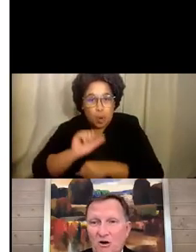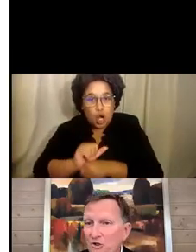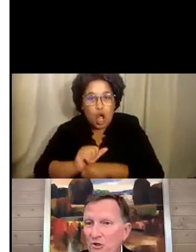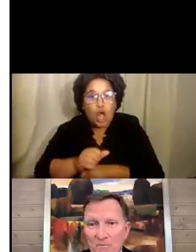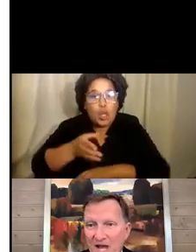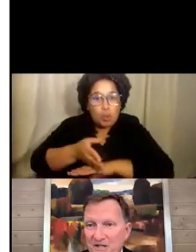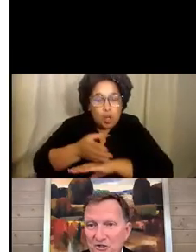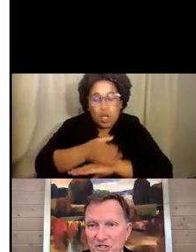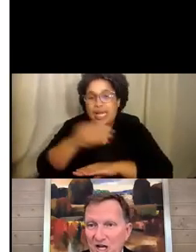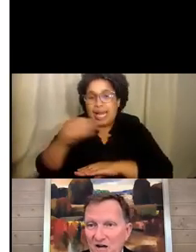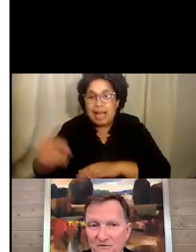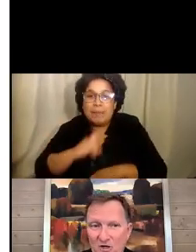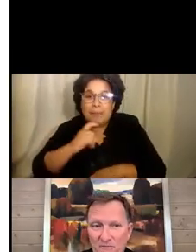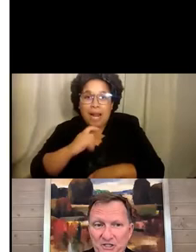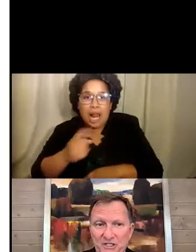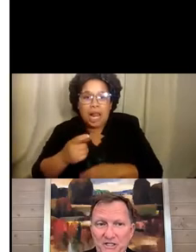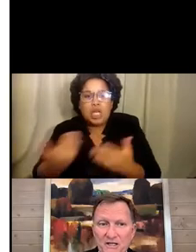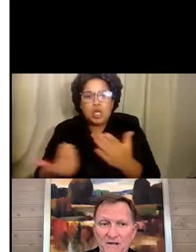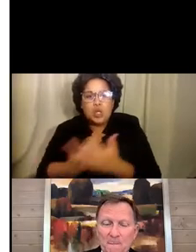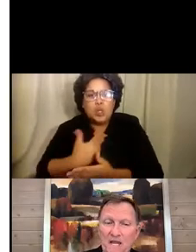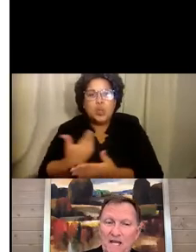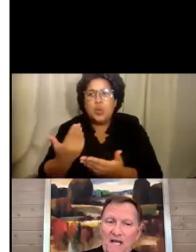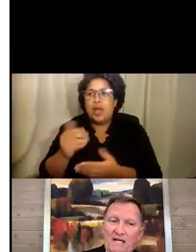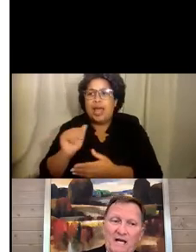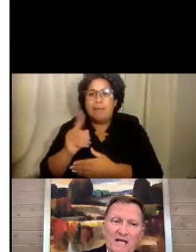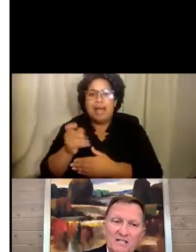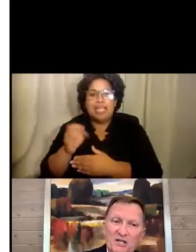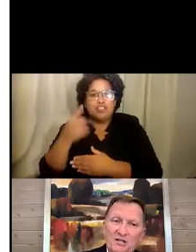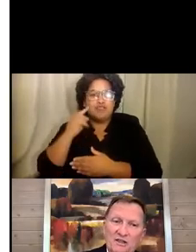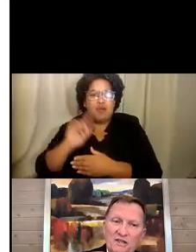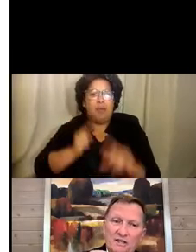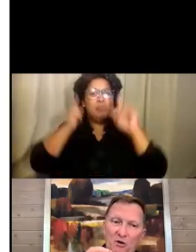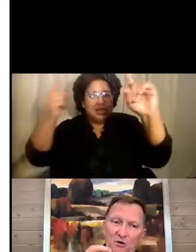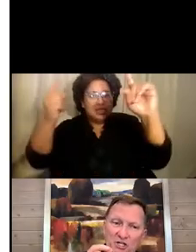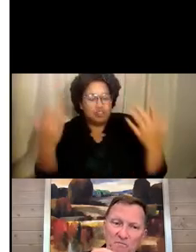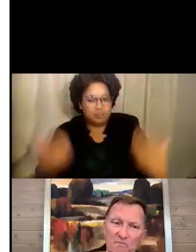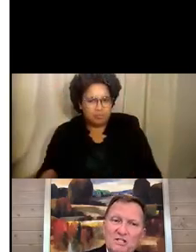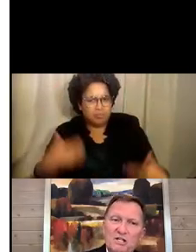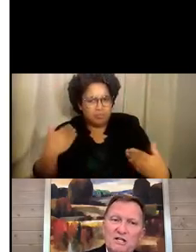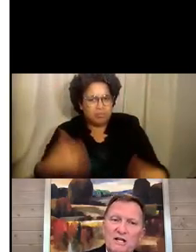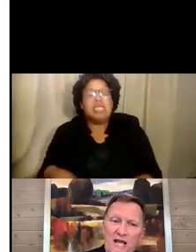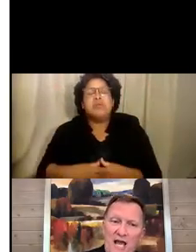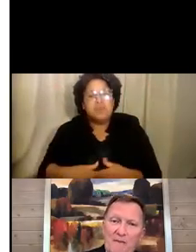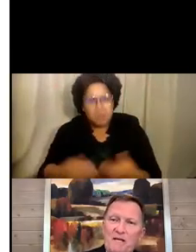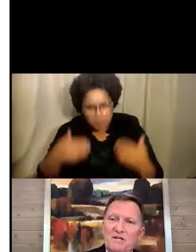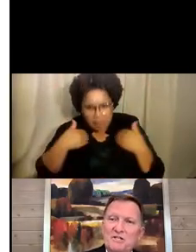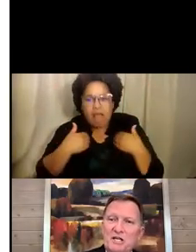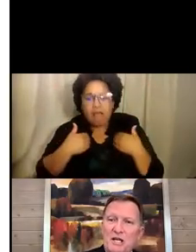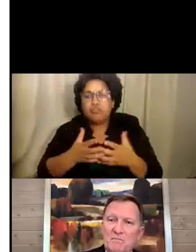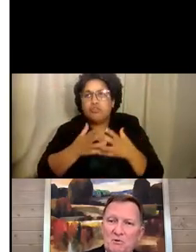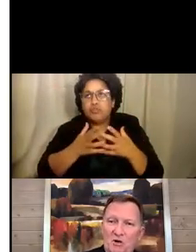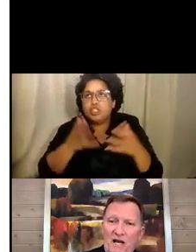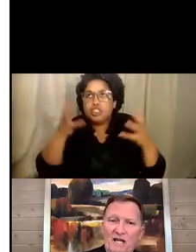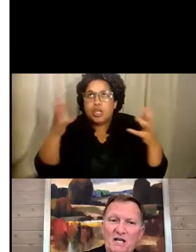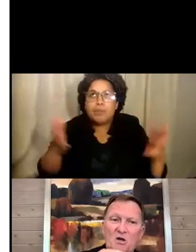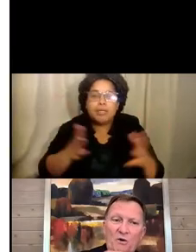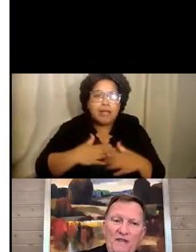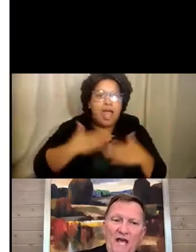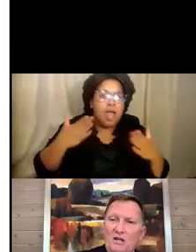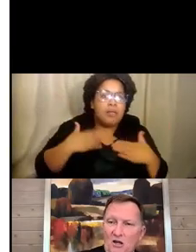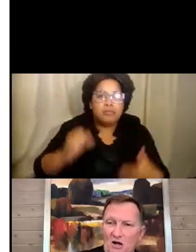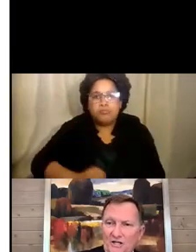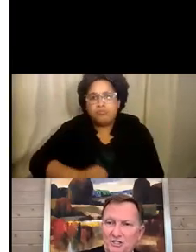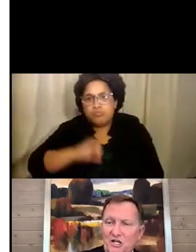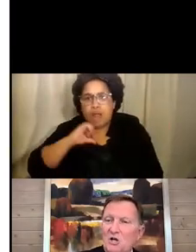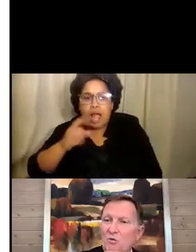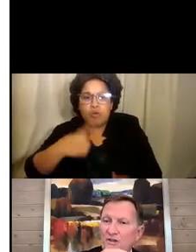is all new ambassadors now for our mission. And I can tell you there was as much happiness and pride when